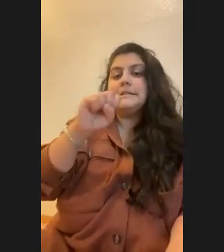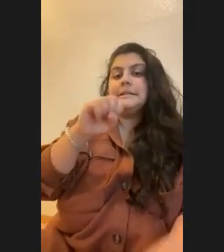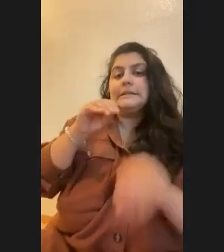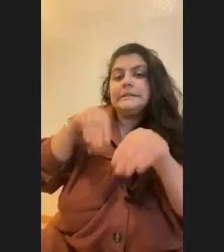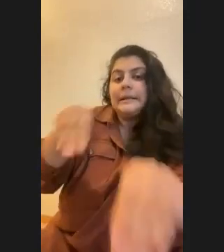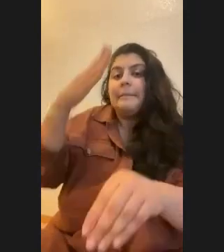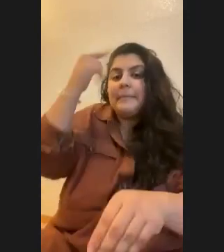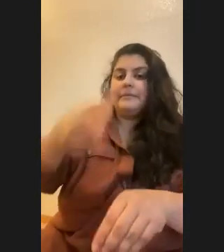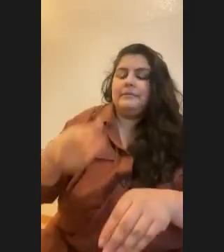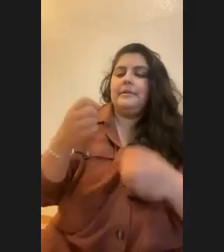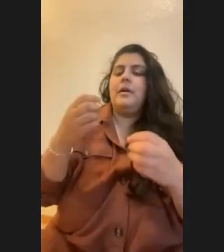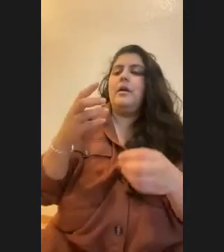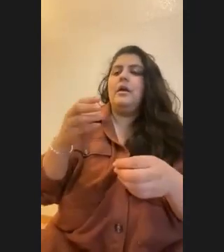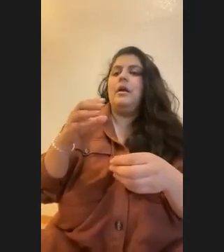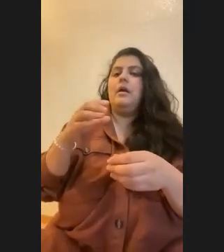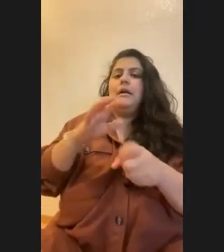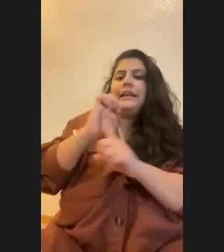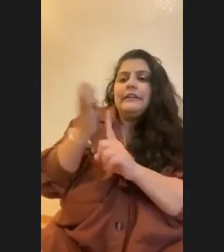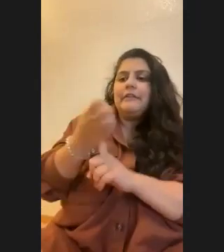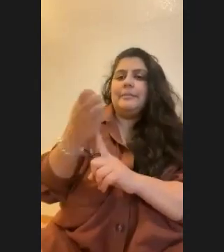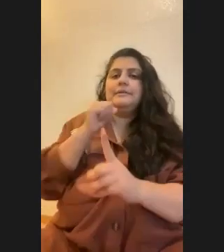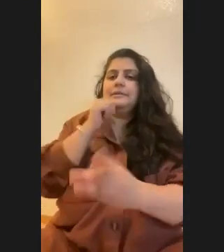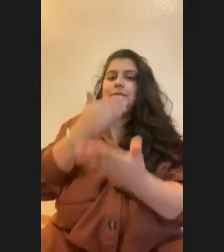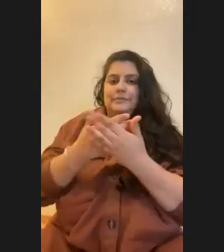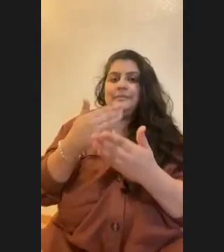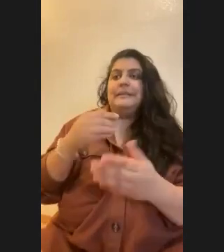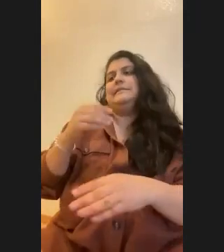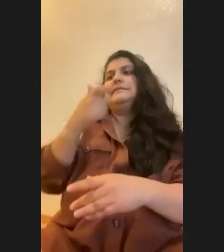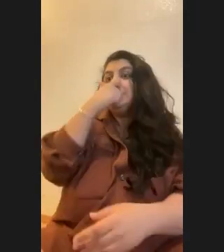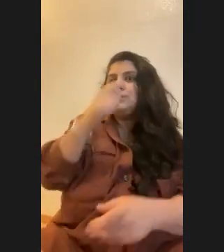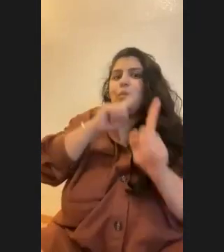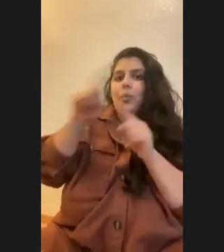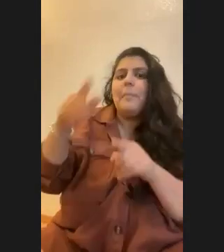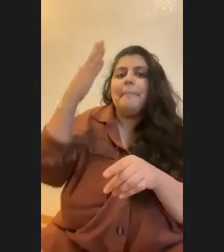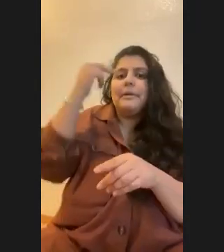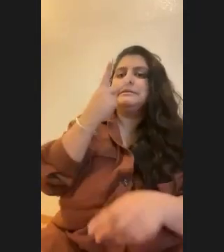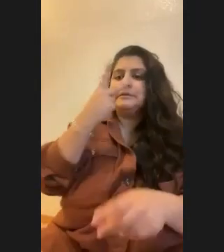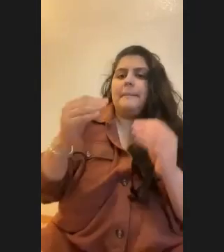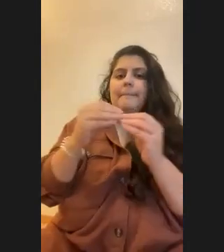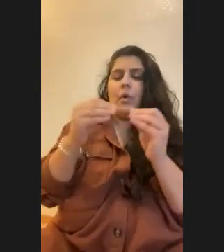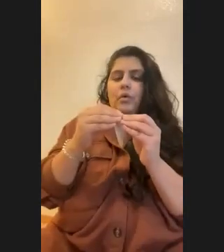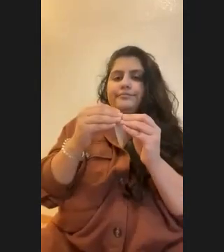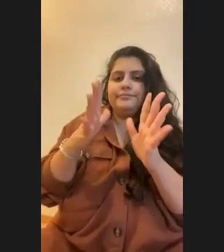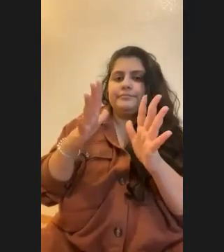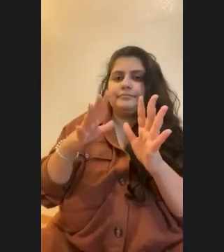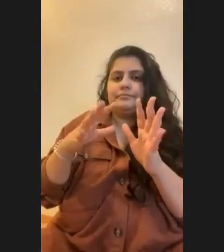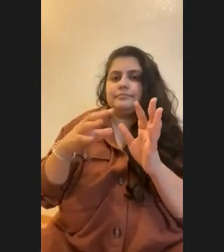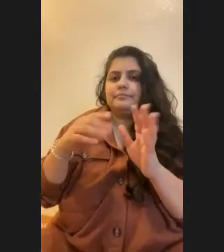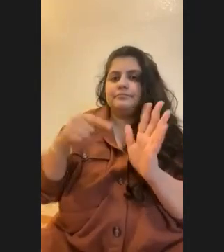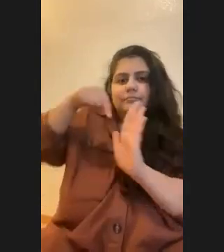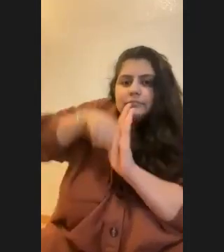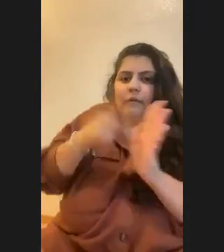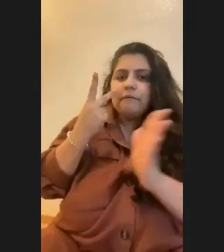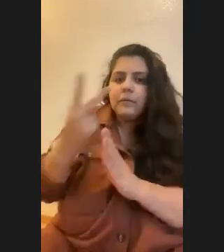I think it's interesting going there because it shows you such a complex view of reefs. know, it's not like the great barrier